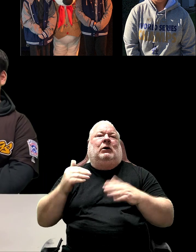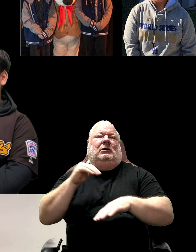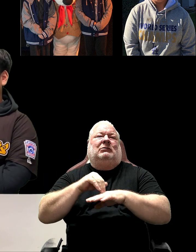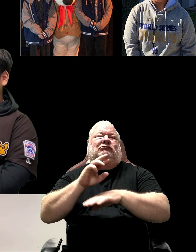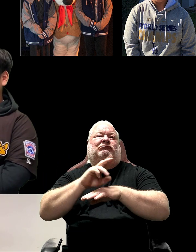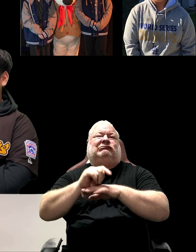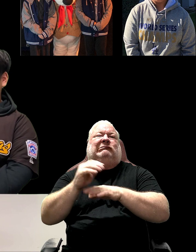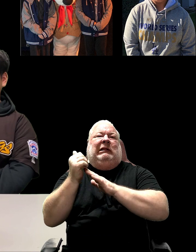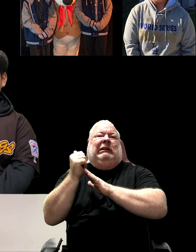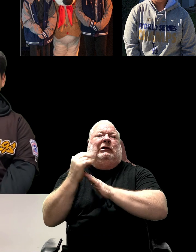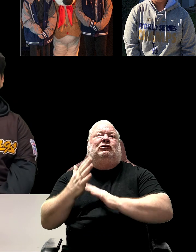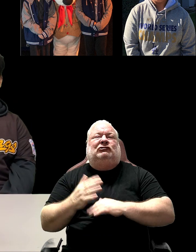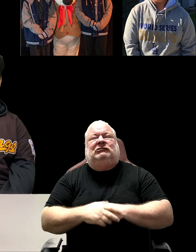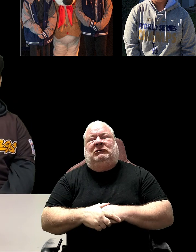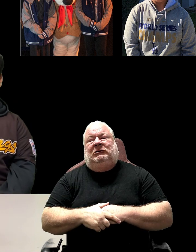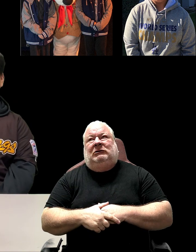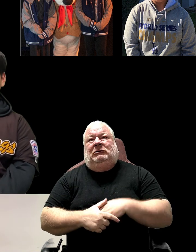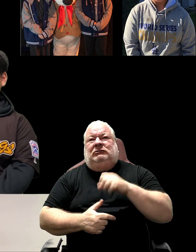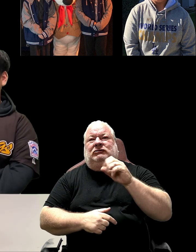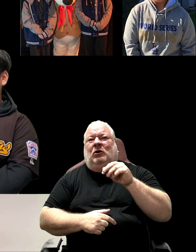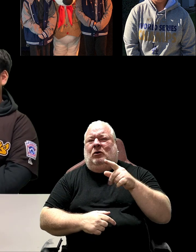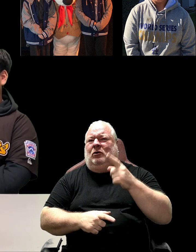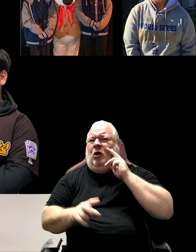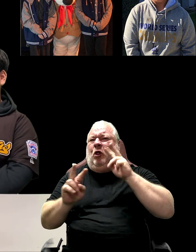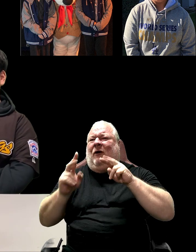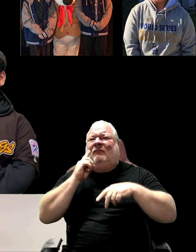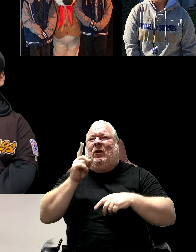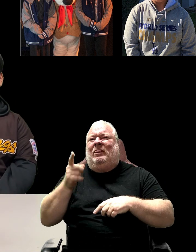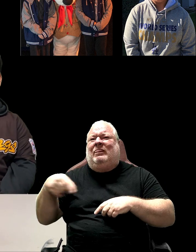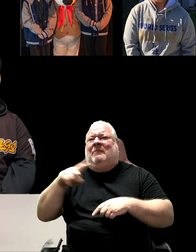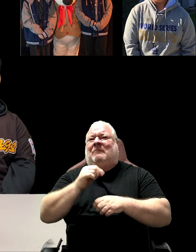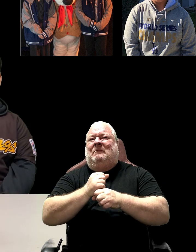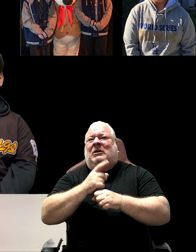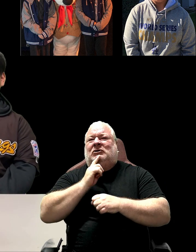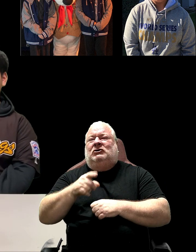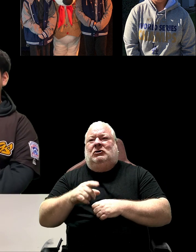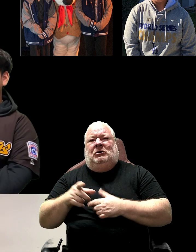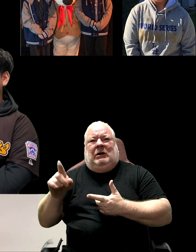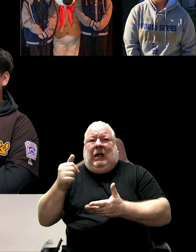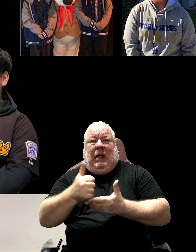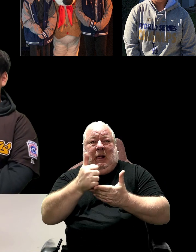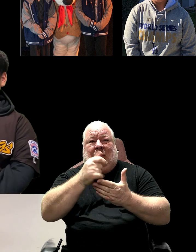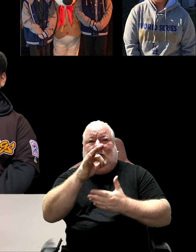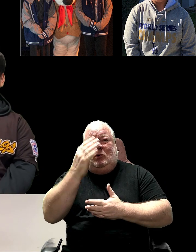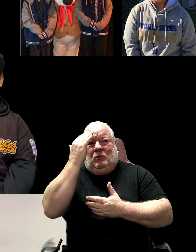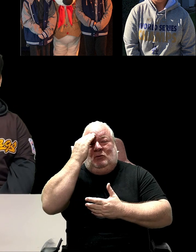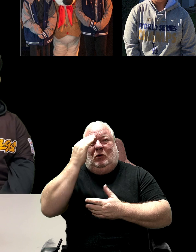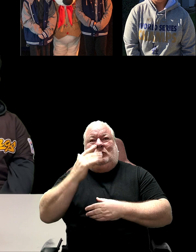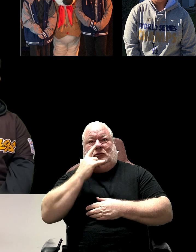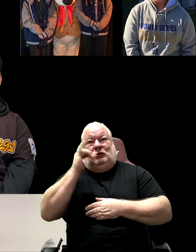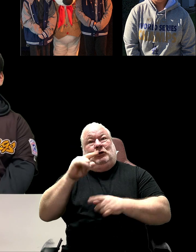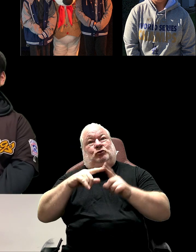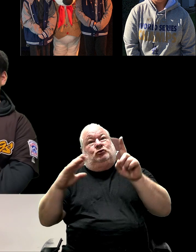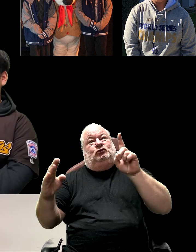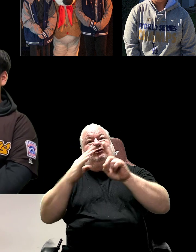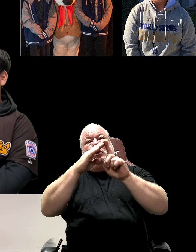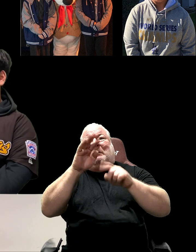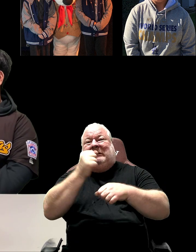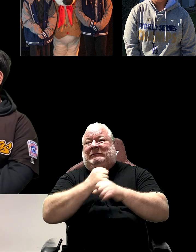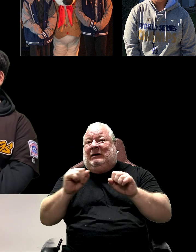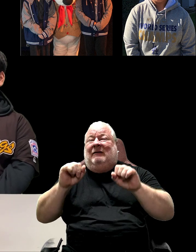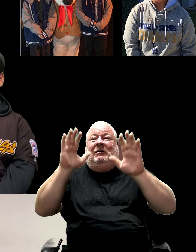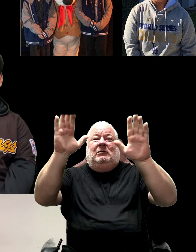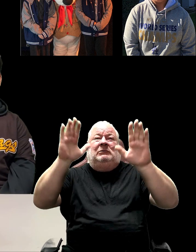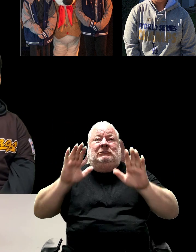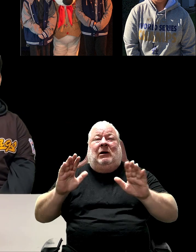at Raymond Temple School as well. So look out for them. I'm sure that they can give you a helping hand if you want to know what it looks like to soar and be